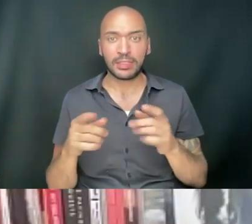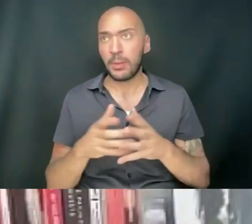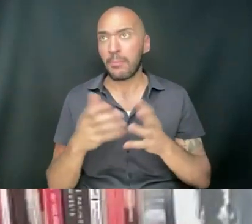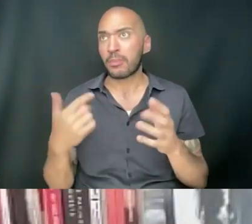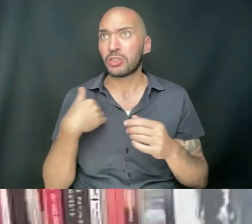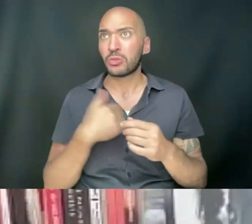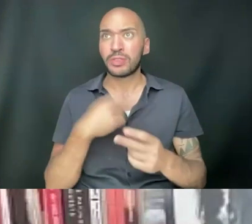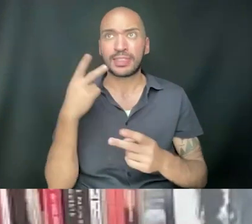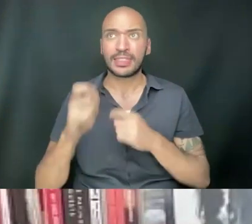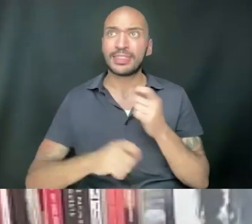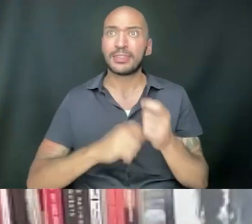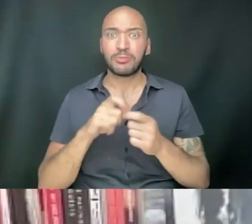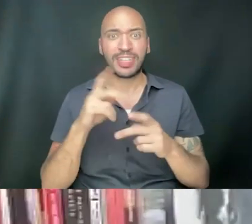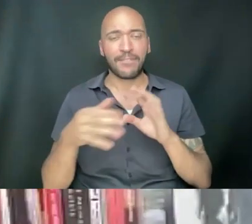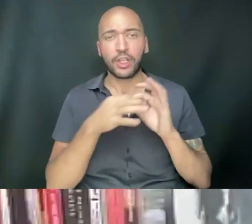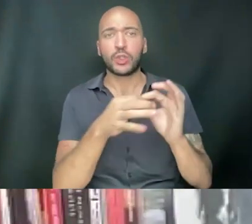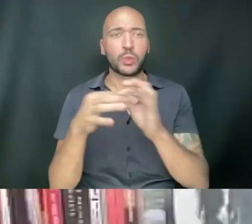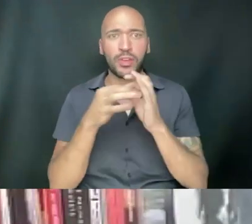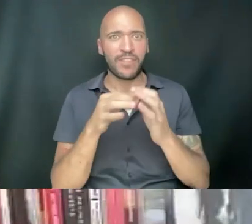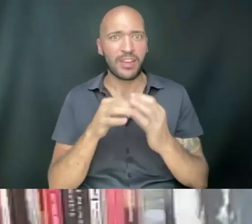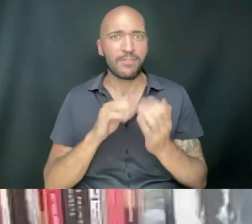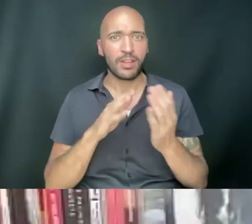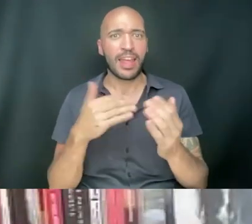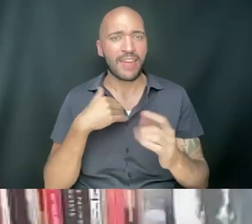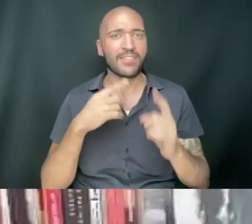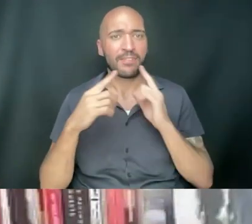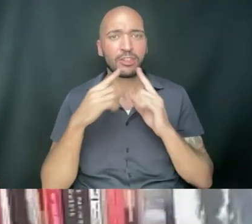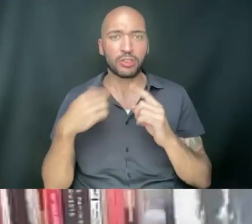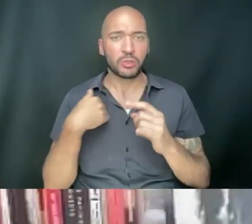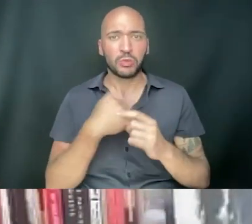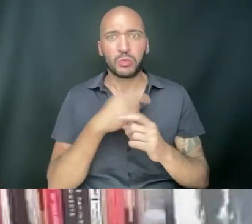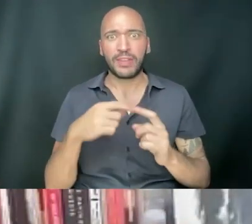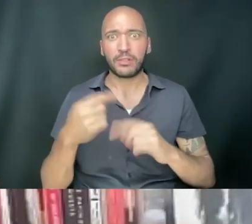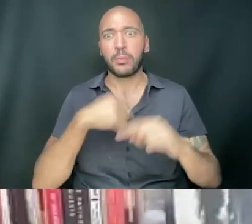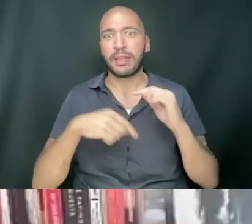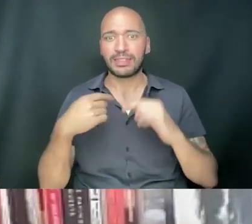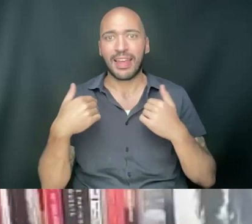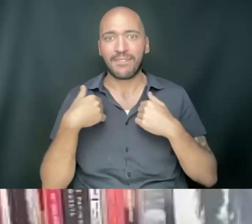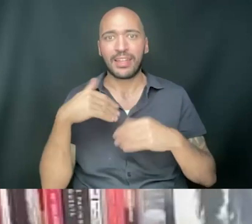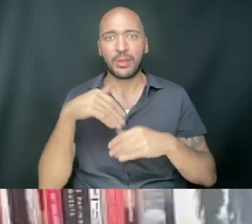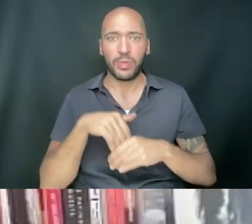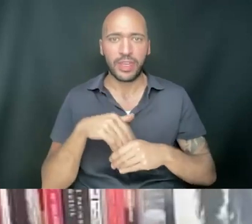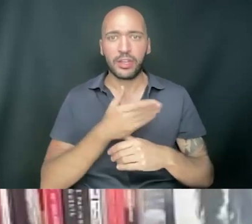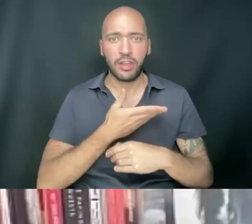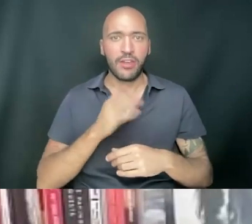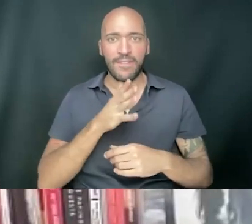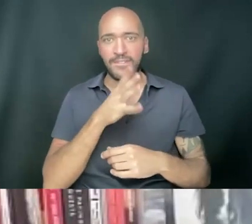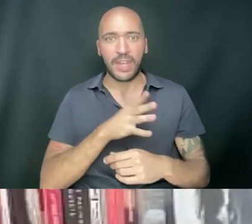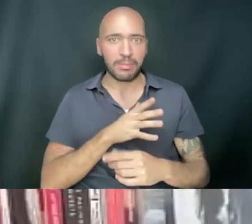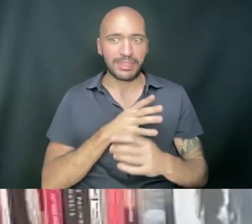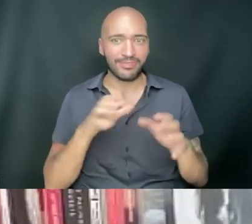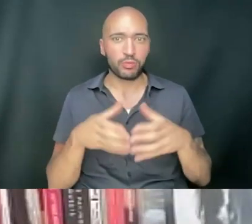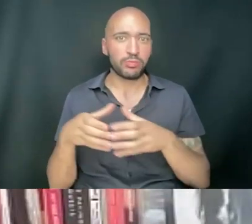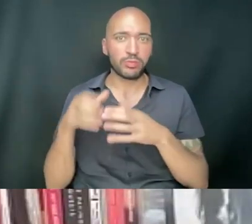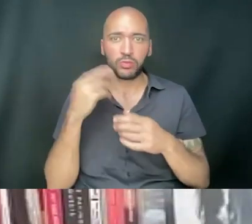we're seeing a particular kind of unified front, there are conversations we have to go back and have in some of our feminist camps and